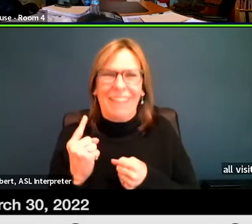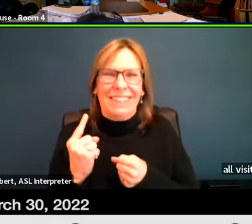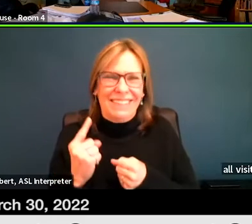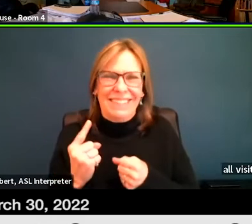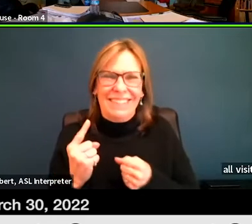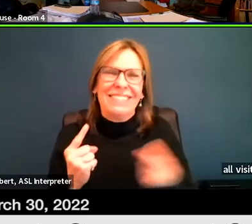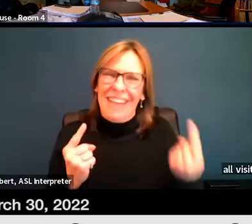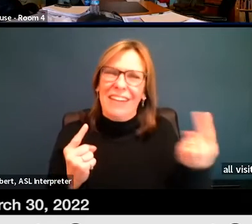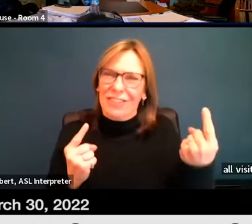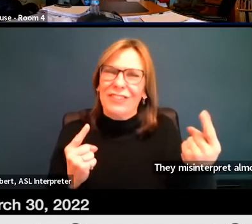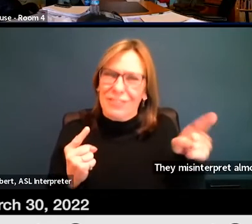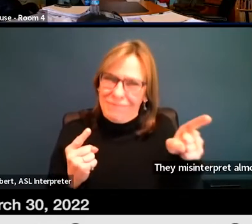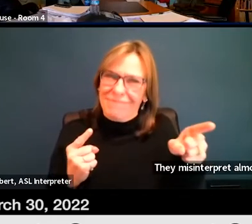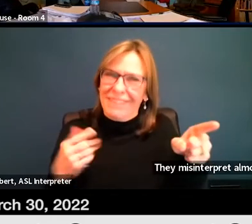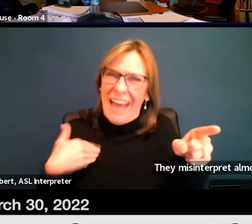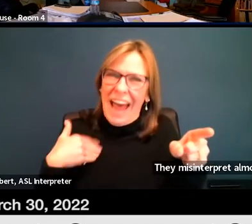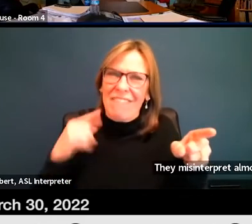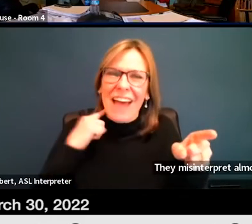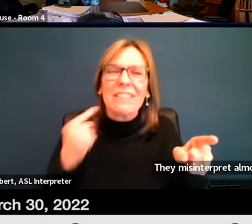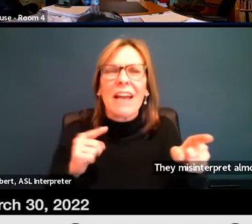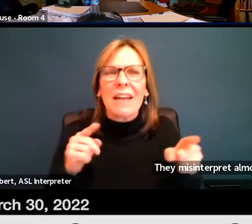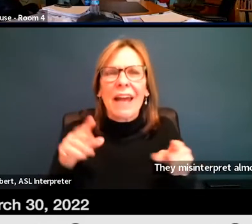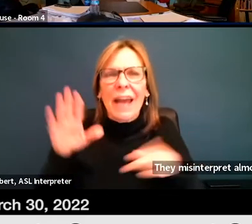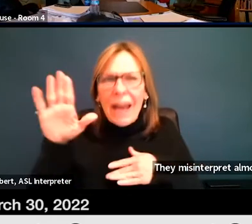Dr. Perlm had his hand up.